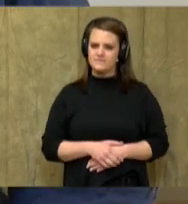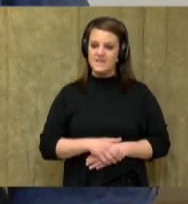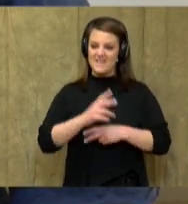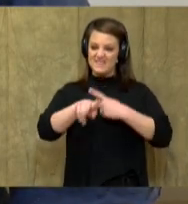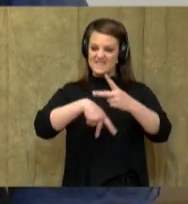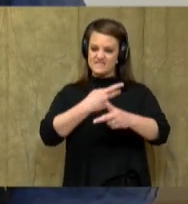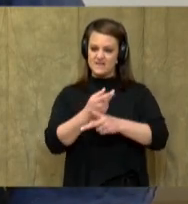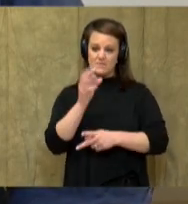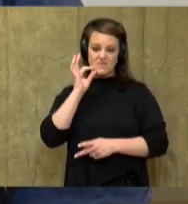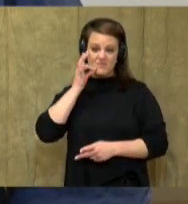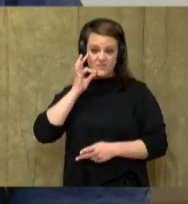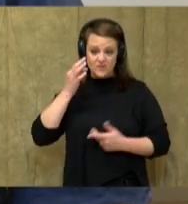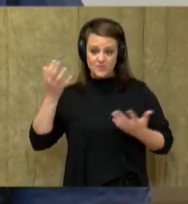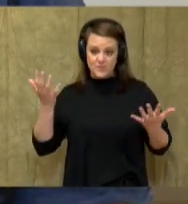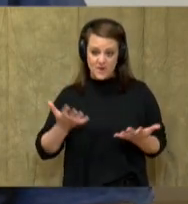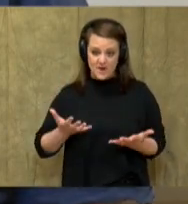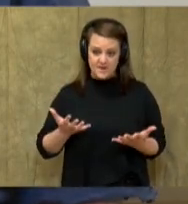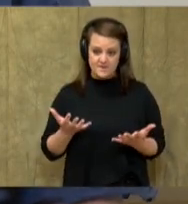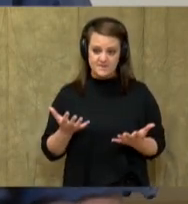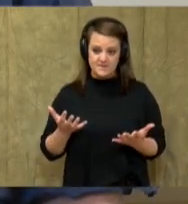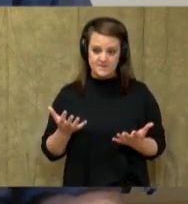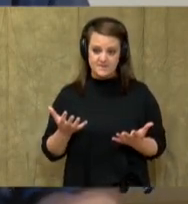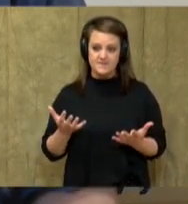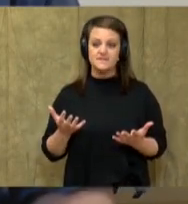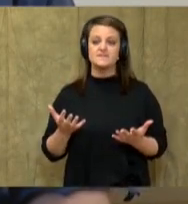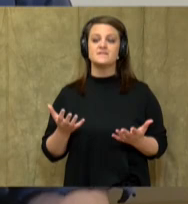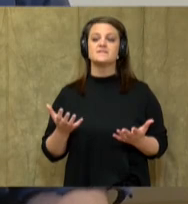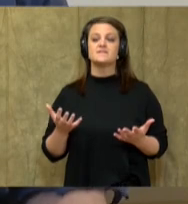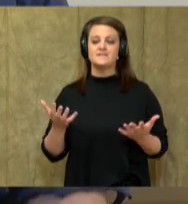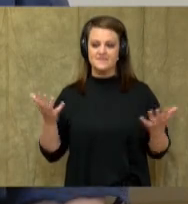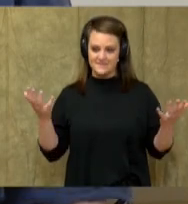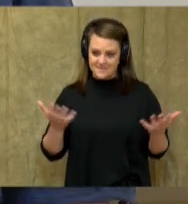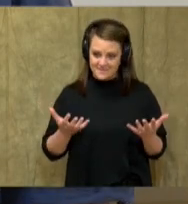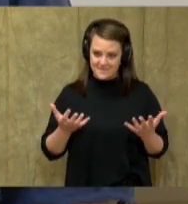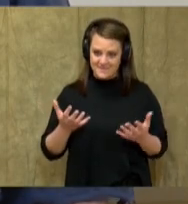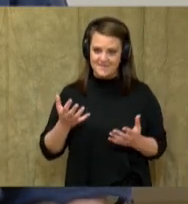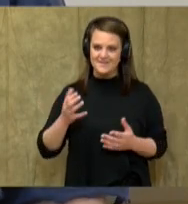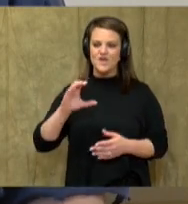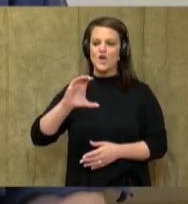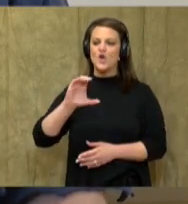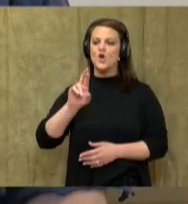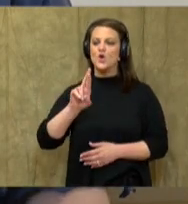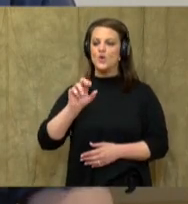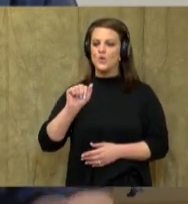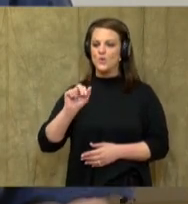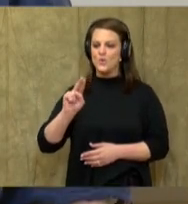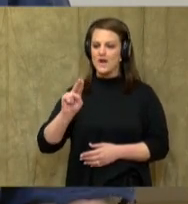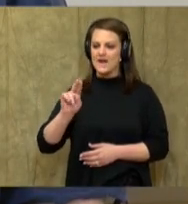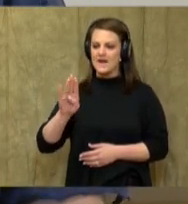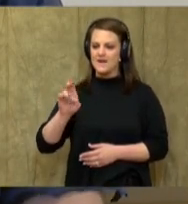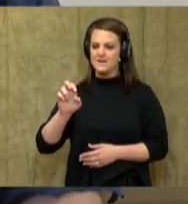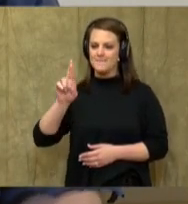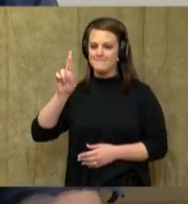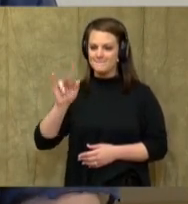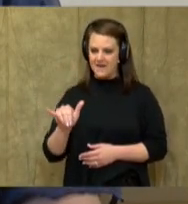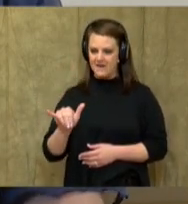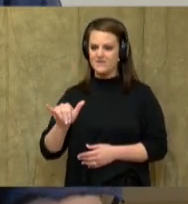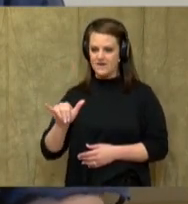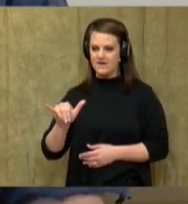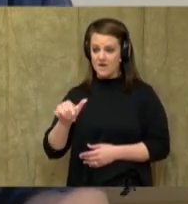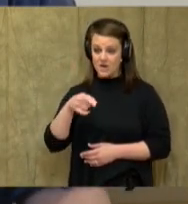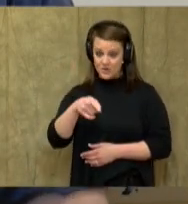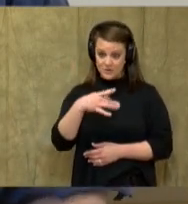of fruit this is, is cranberries. If you like